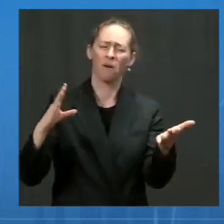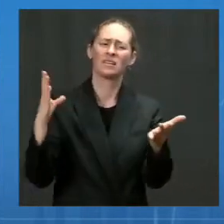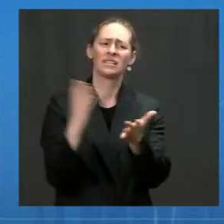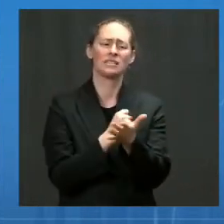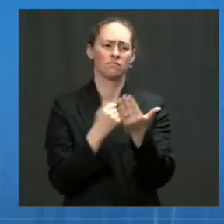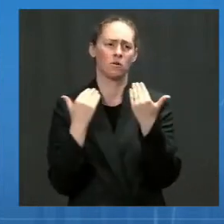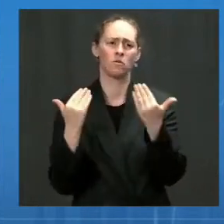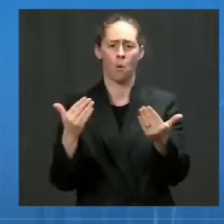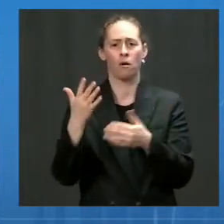And please do it. It's